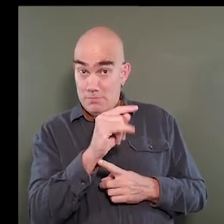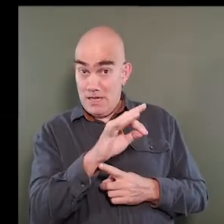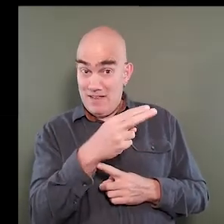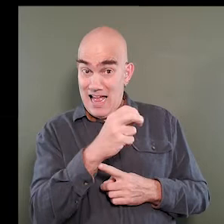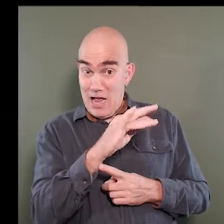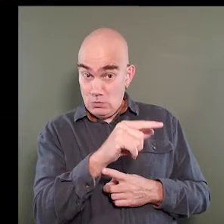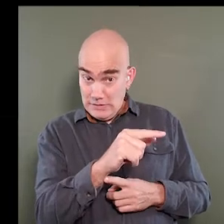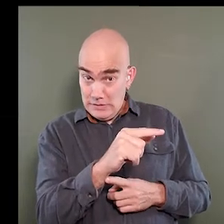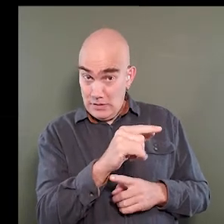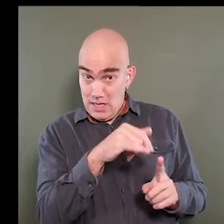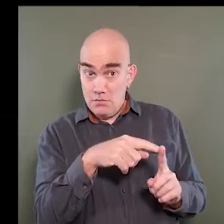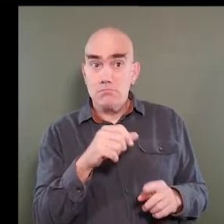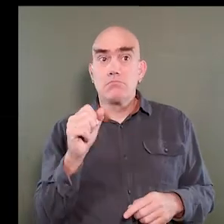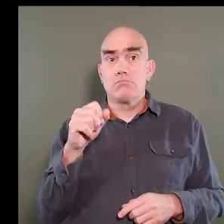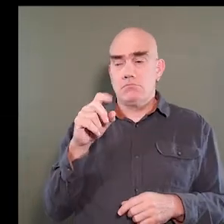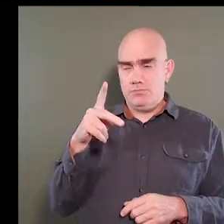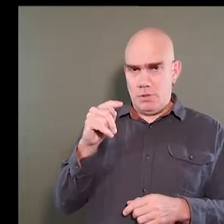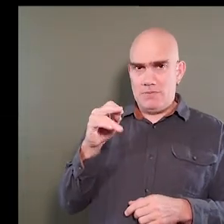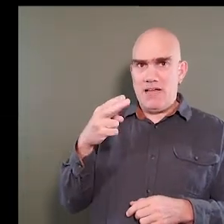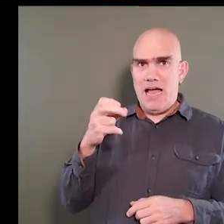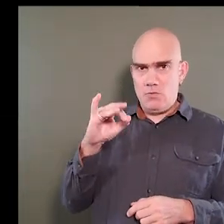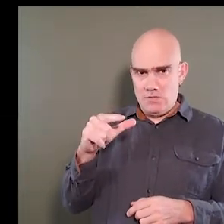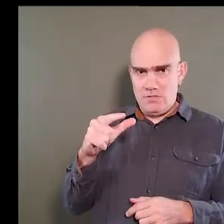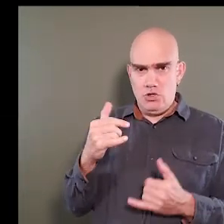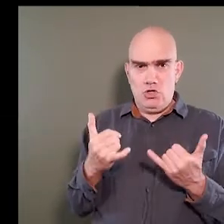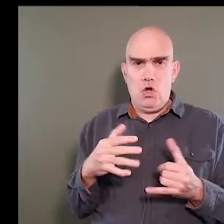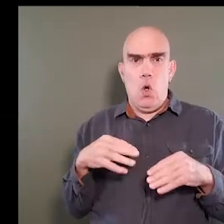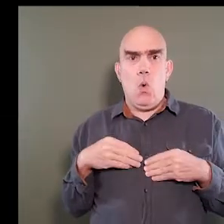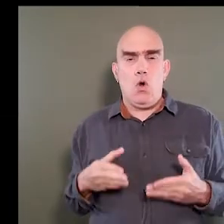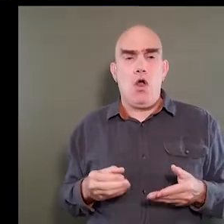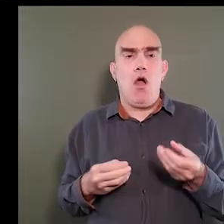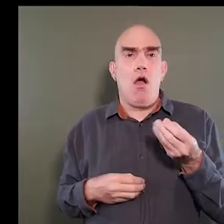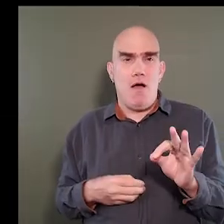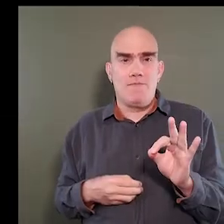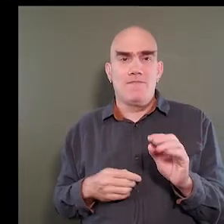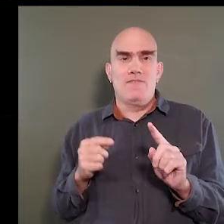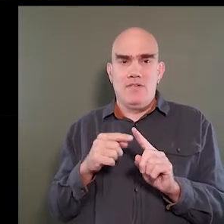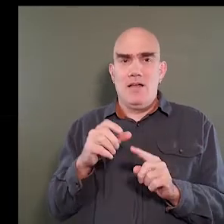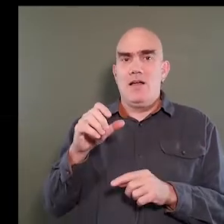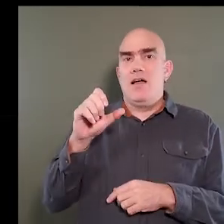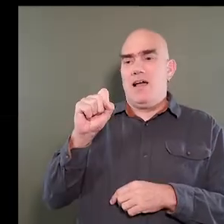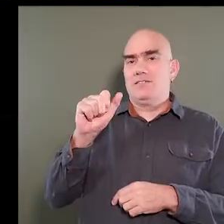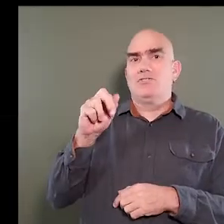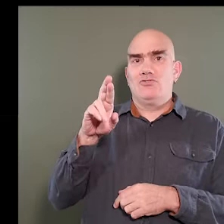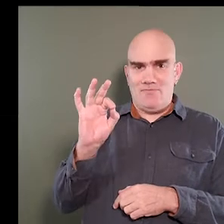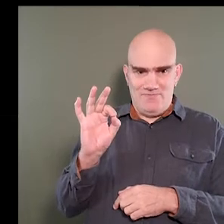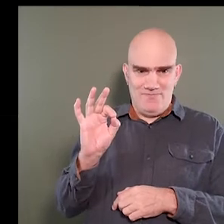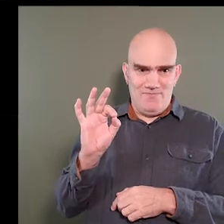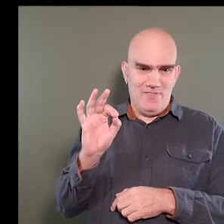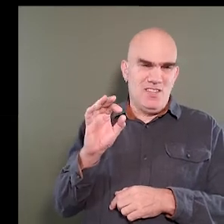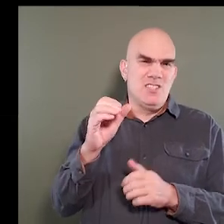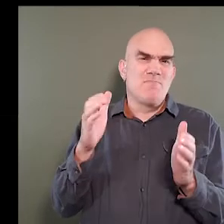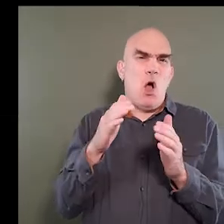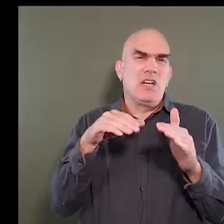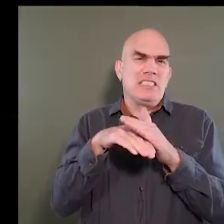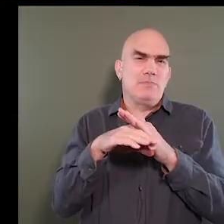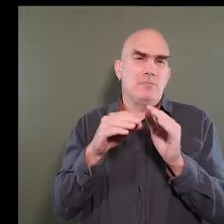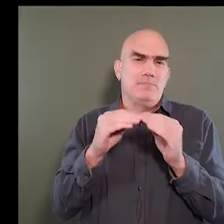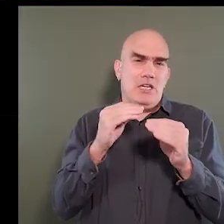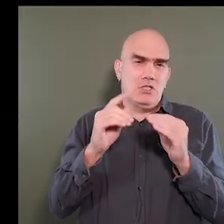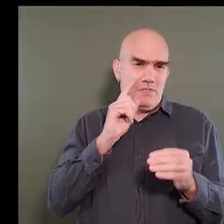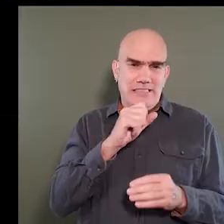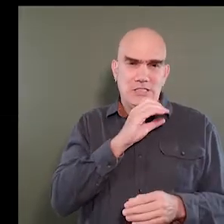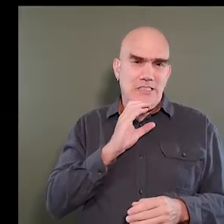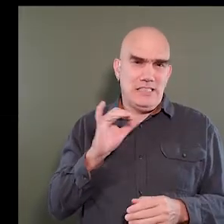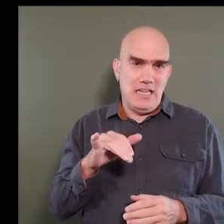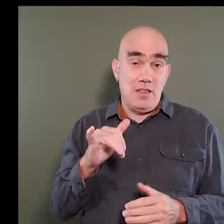Housing. Yeah, so the Department of Housing is the current owner of the small accessible repairs for seniors program that program